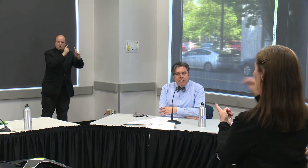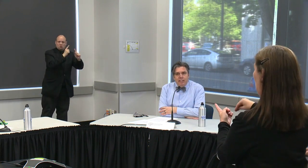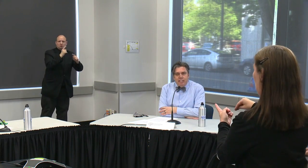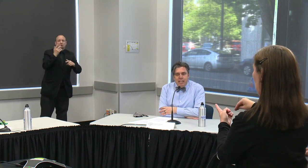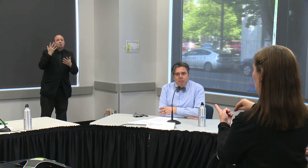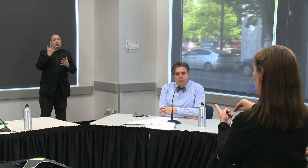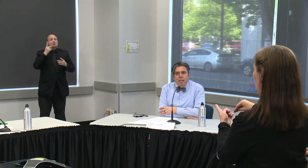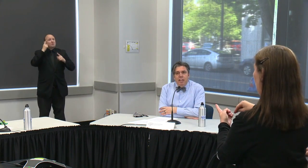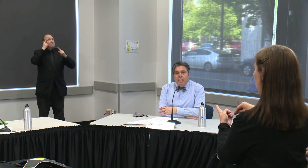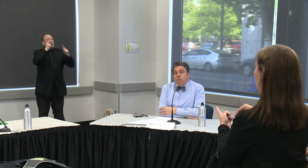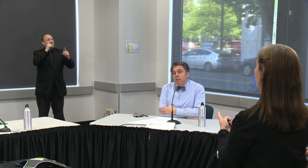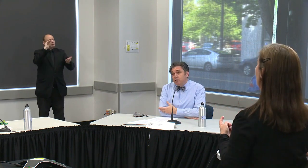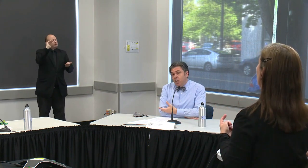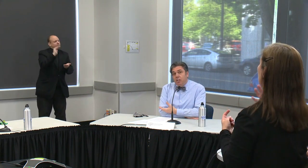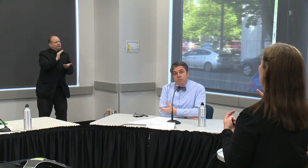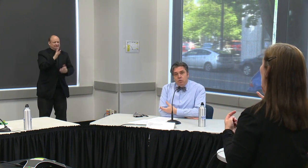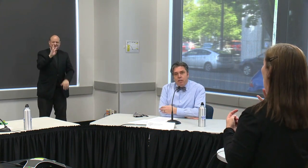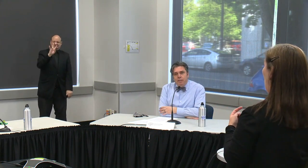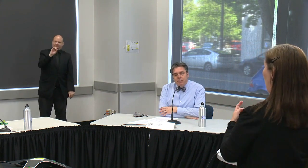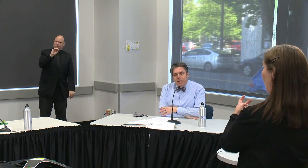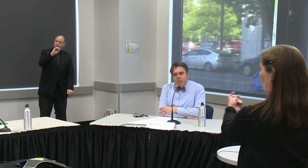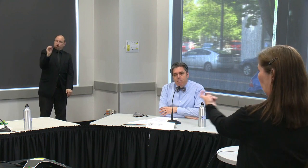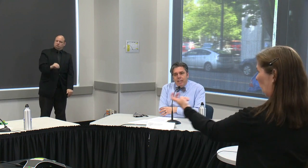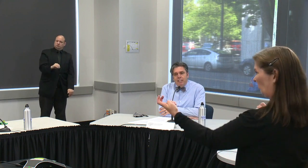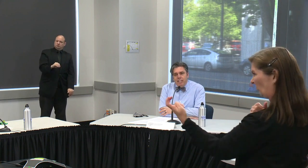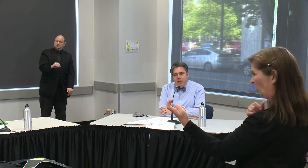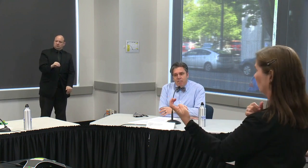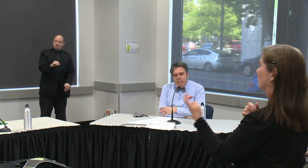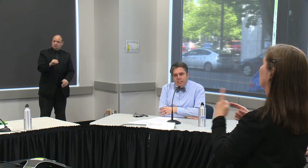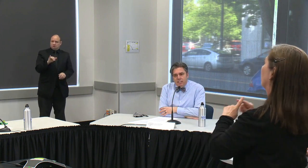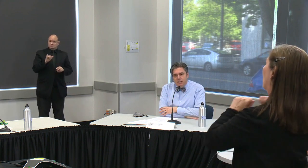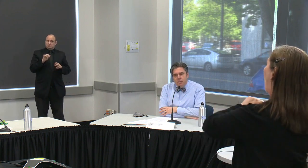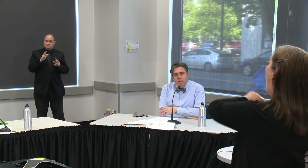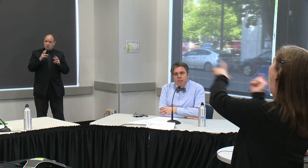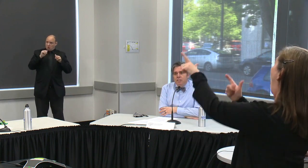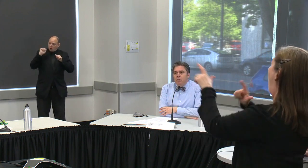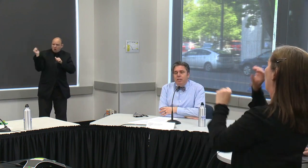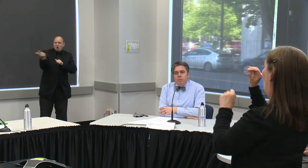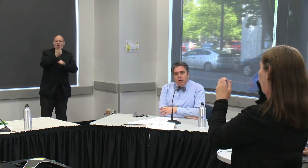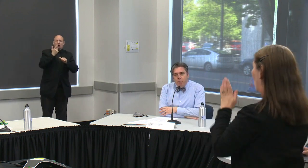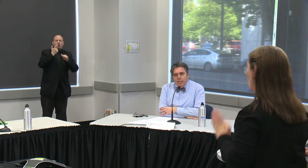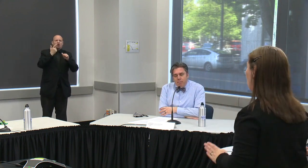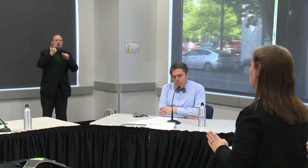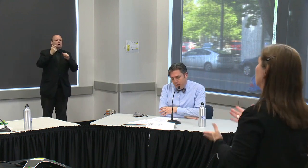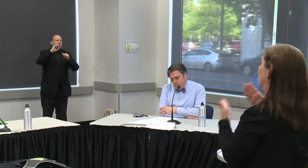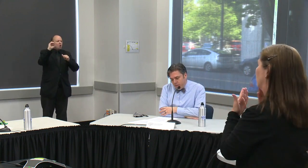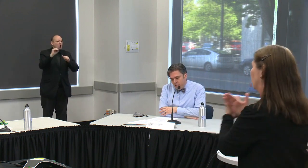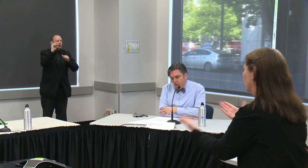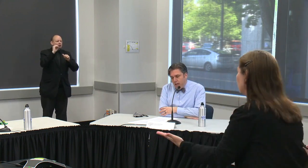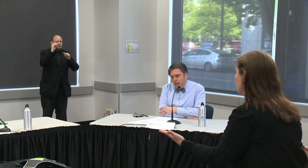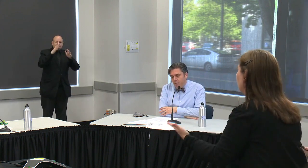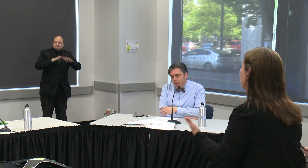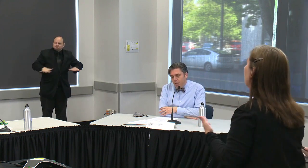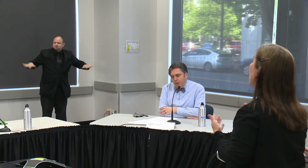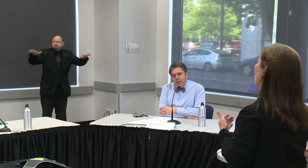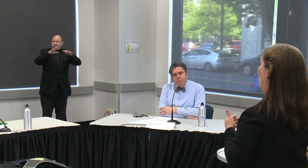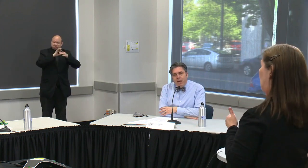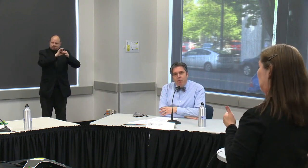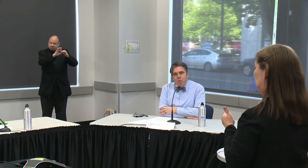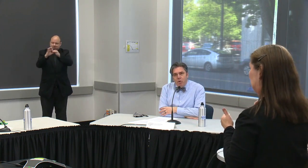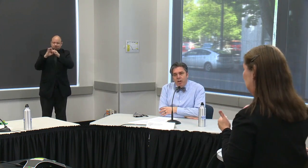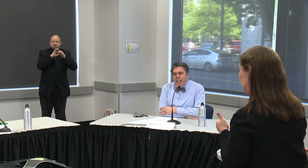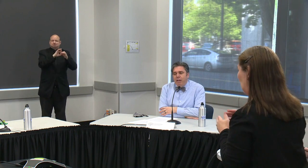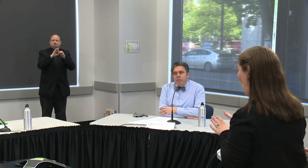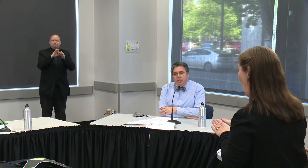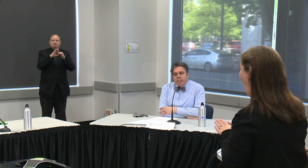the people sitting at the table that's because of all of you coming together and making sacrifices so as we open up and people start going